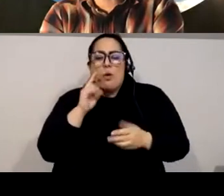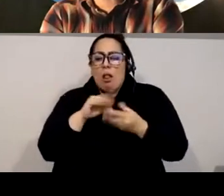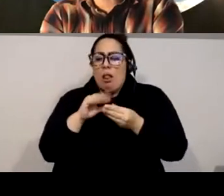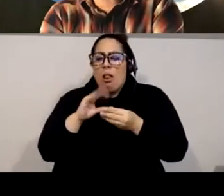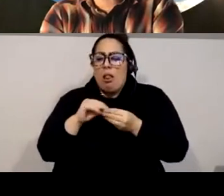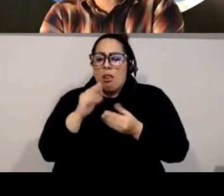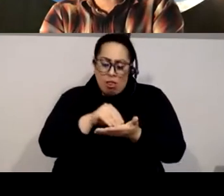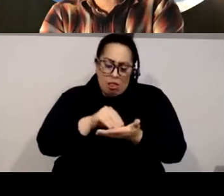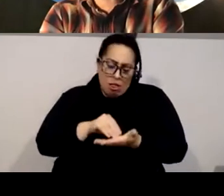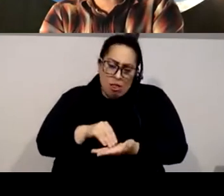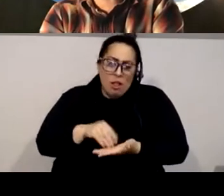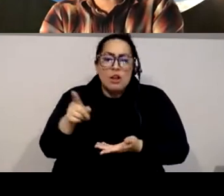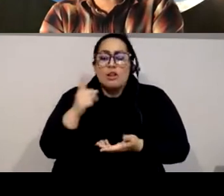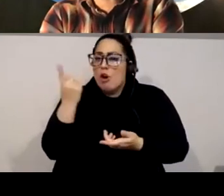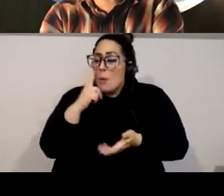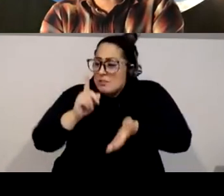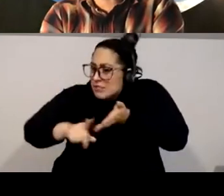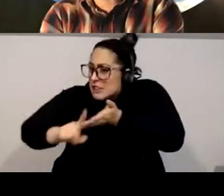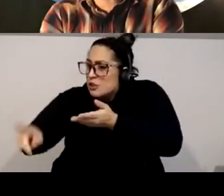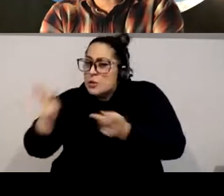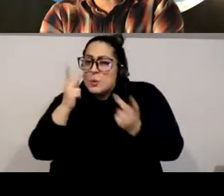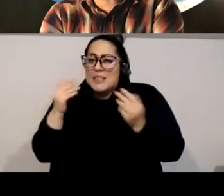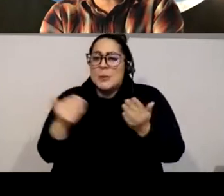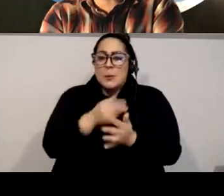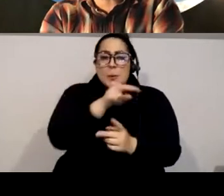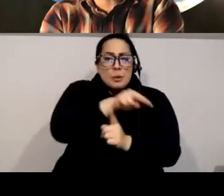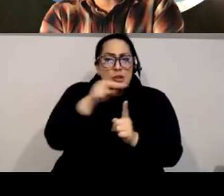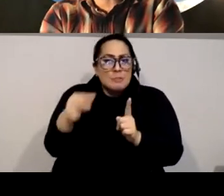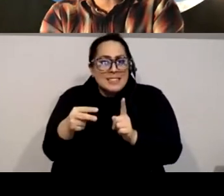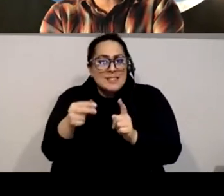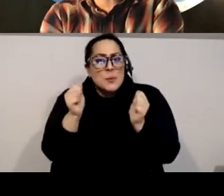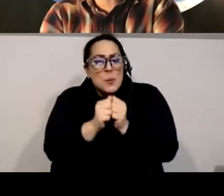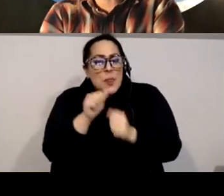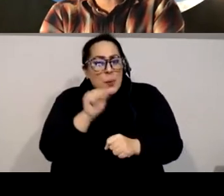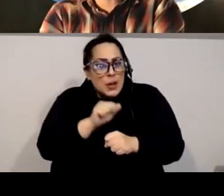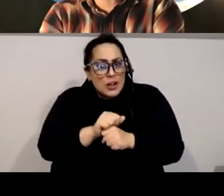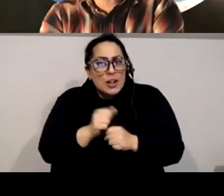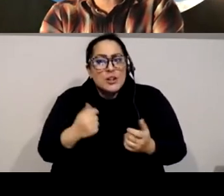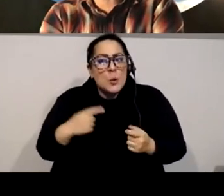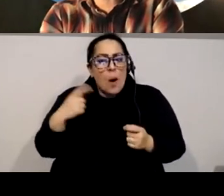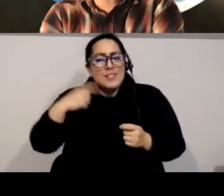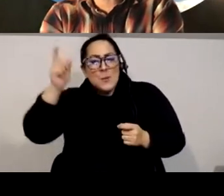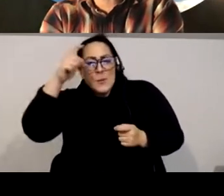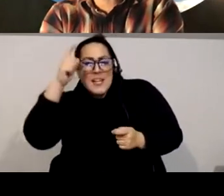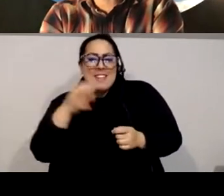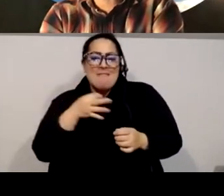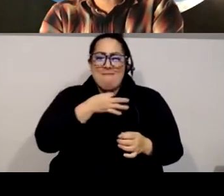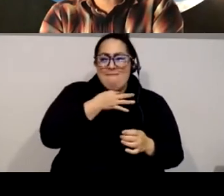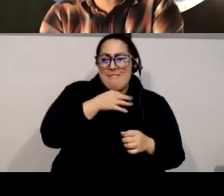recast her research, offering new and unexpected perspectives in work that is at once inquisitive, witty, and unsettling.